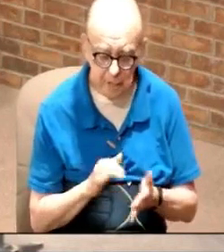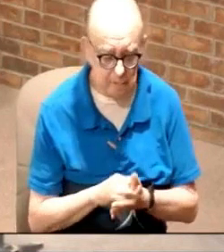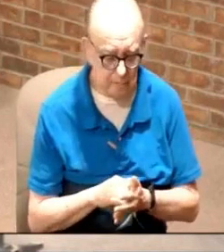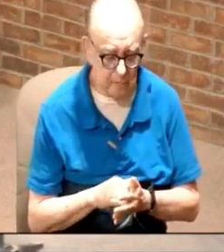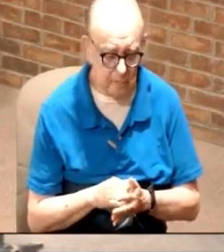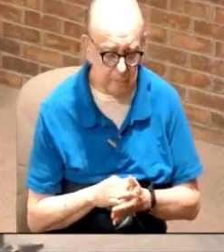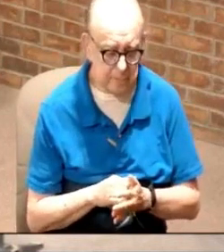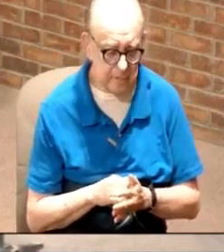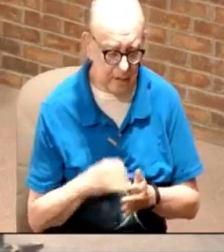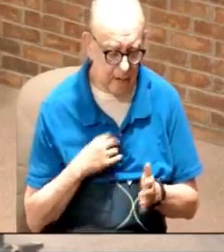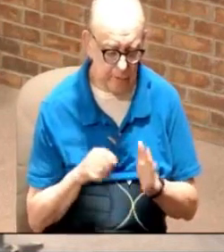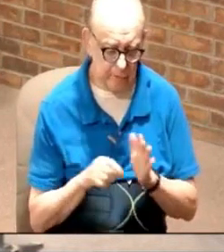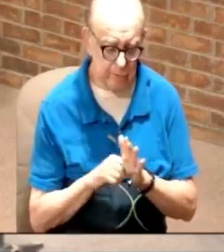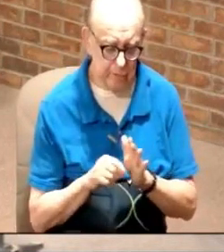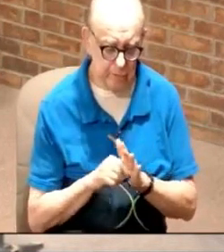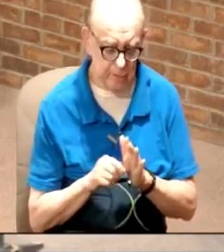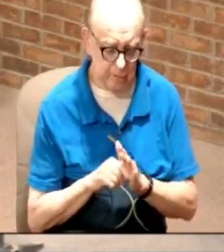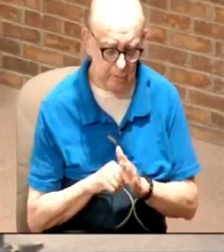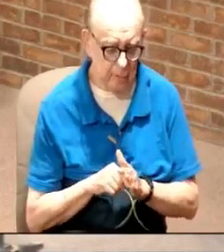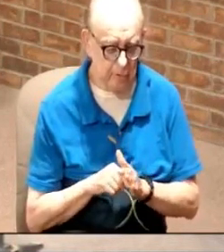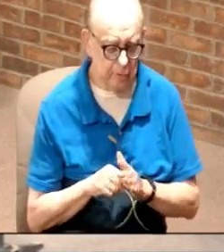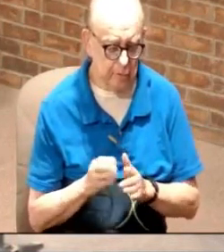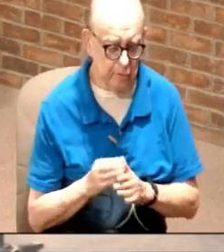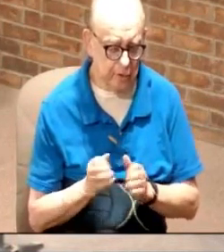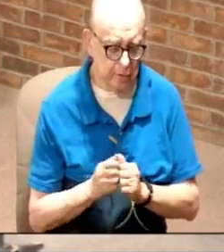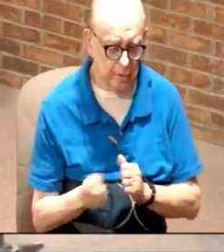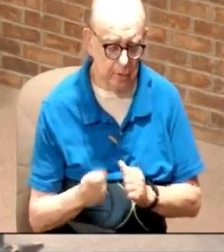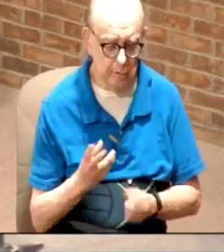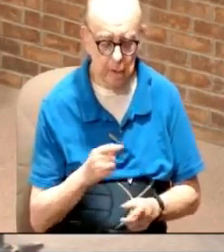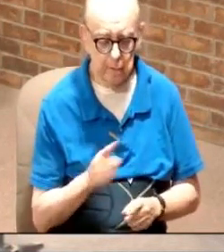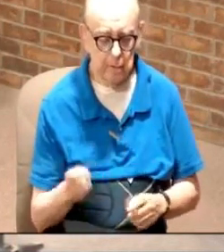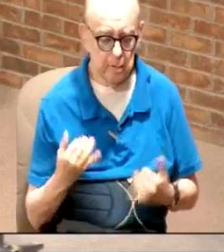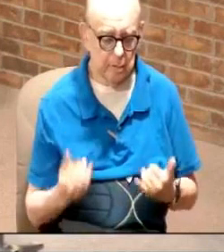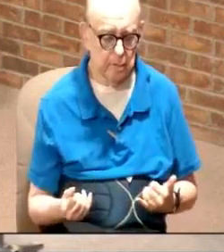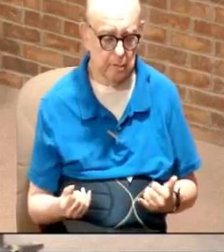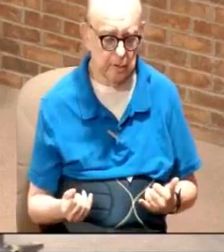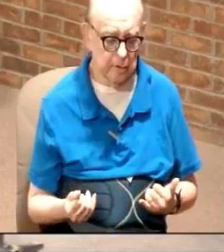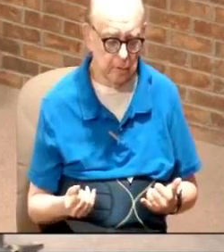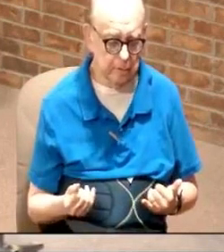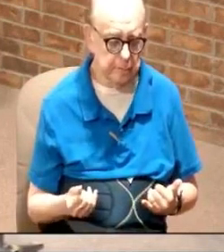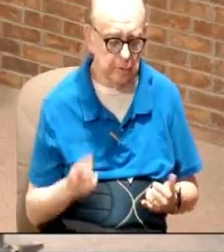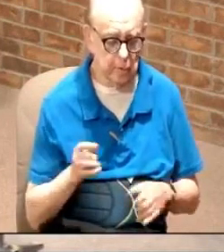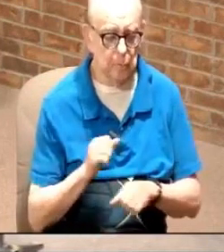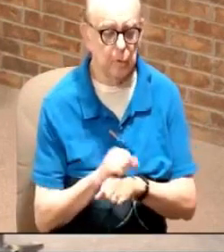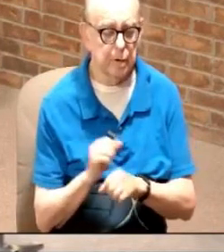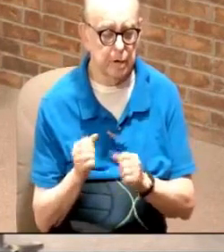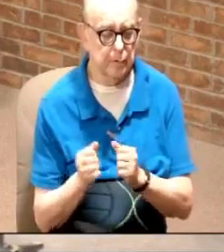I got some scriptures I want to show you. Because there's a lot of you right now that are dealing with